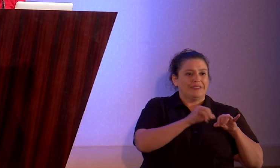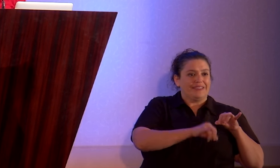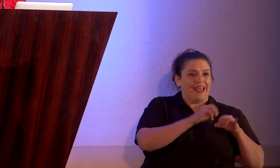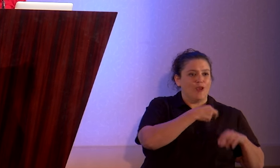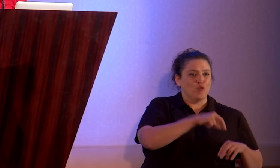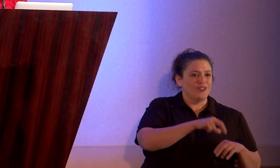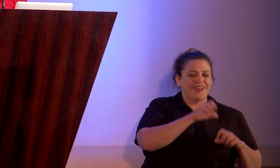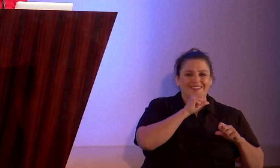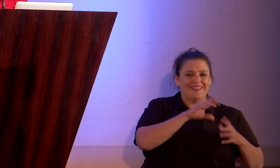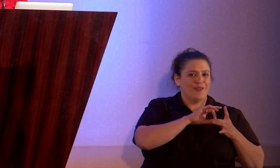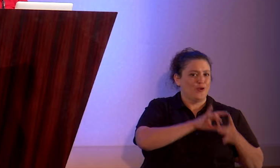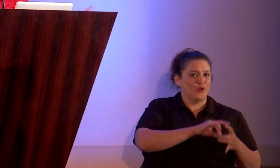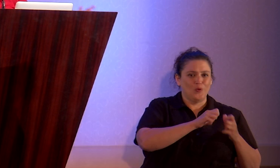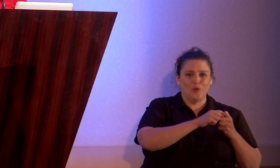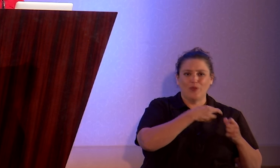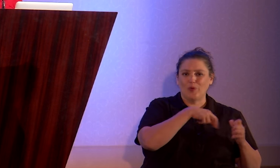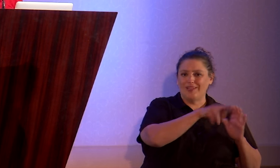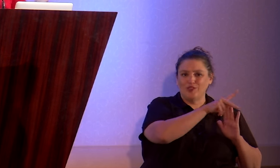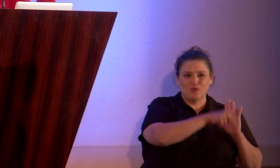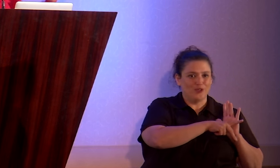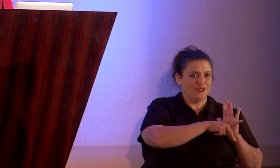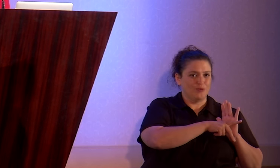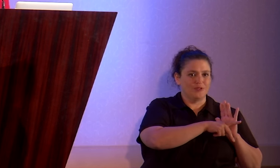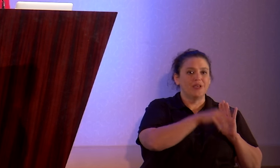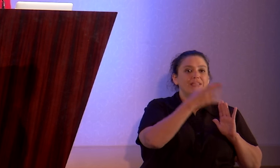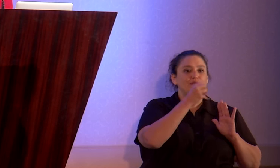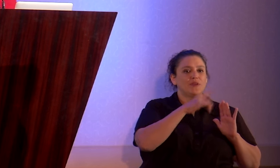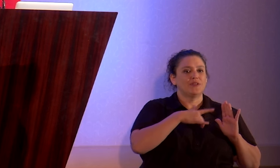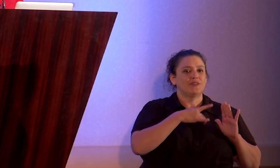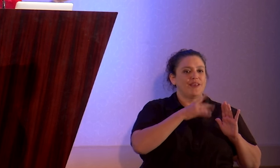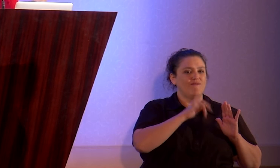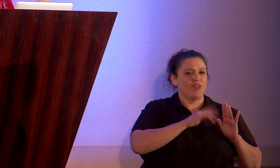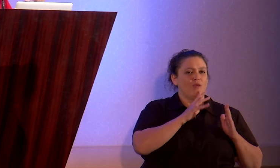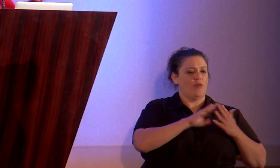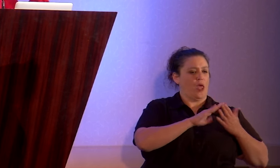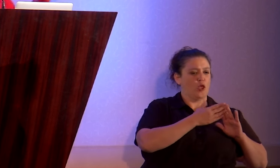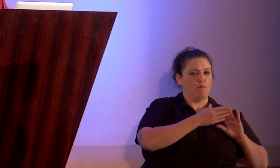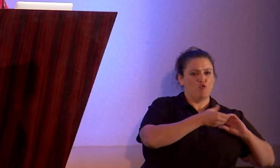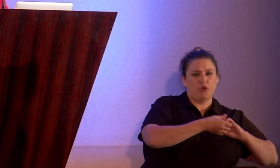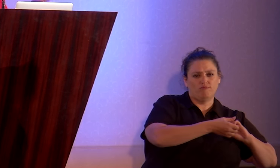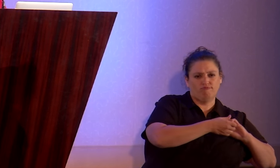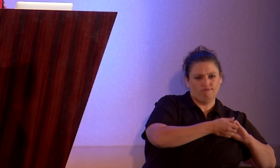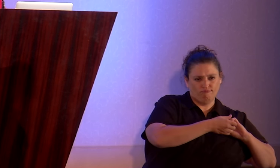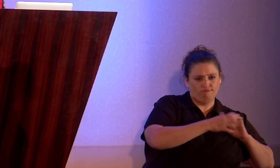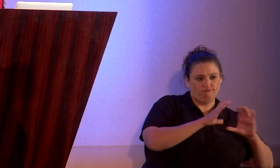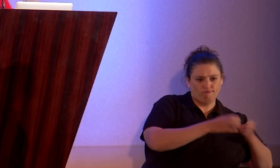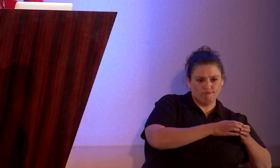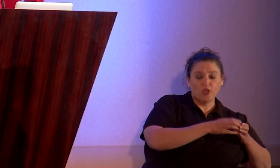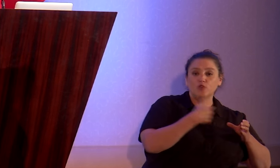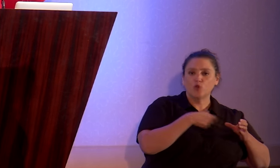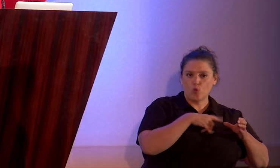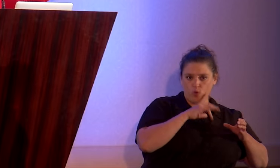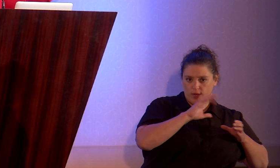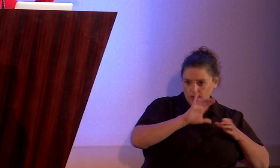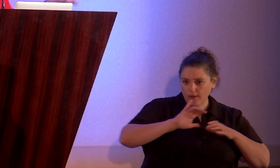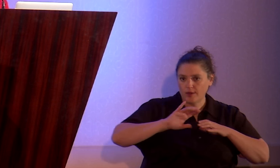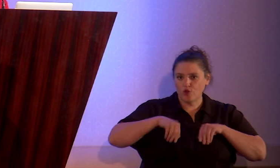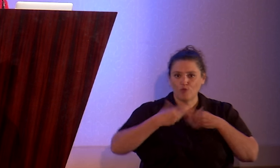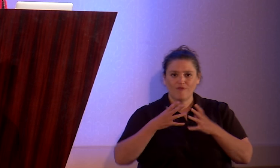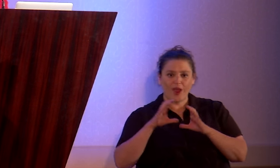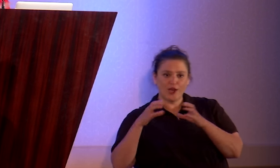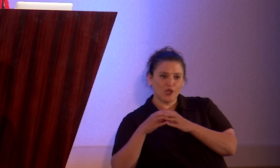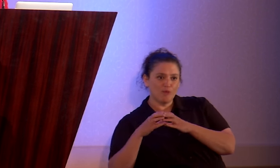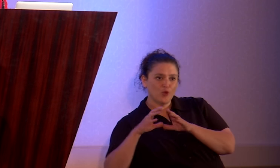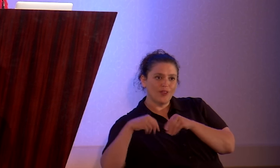to do with the religious beliefs themselves. It has to do with community. And so we need to provide communities that give what religion